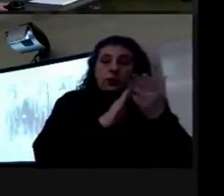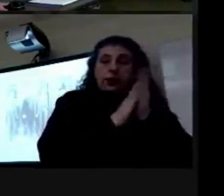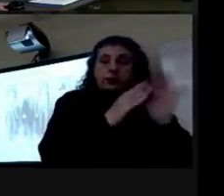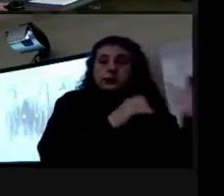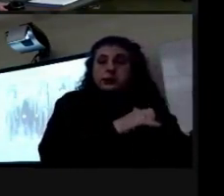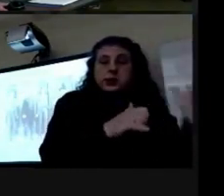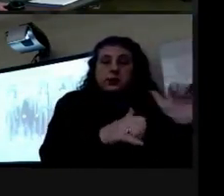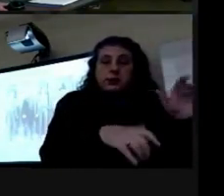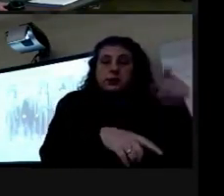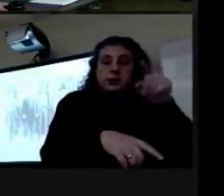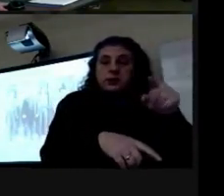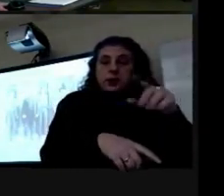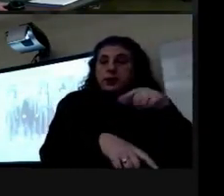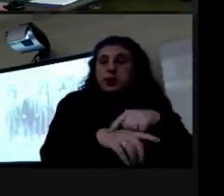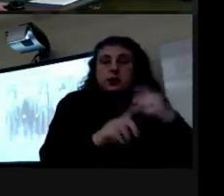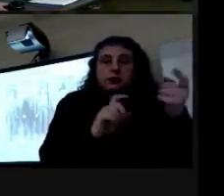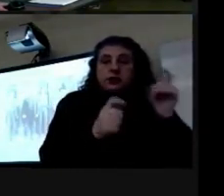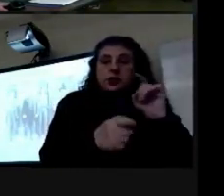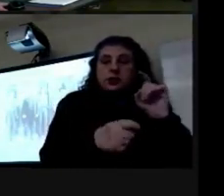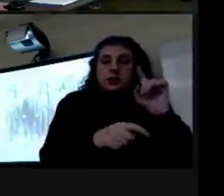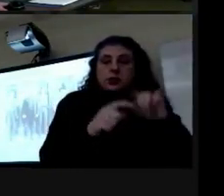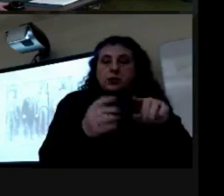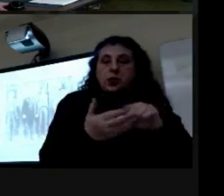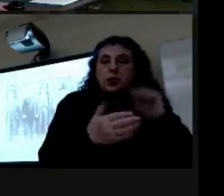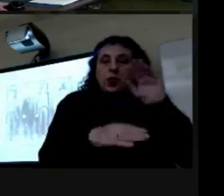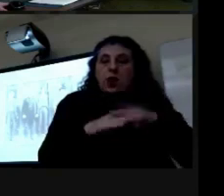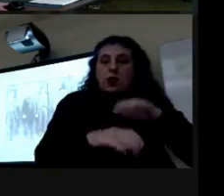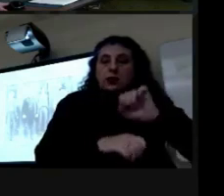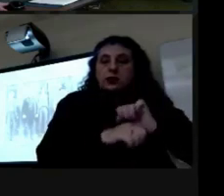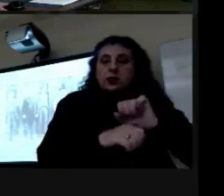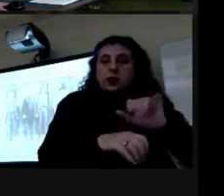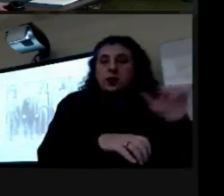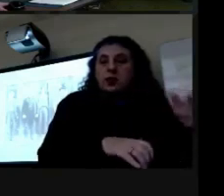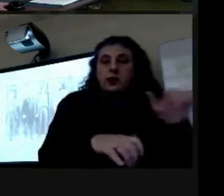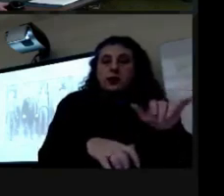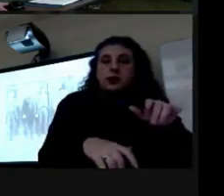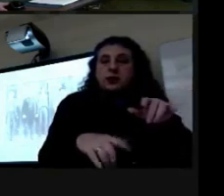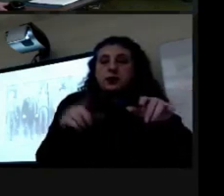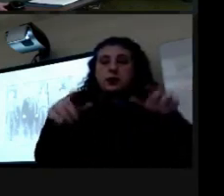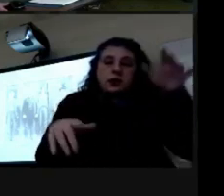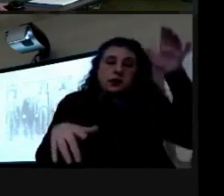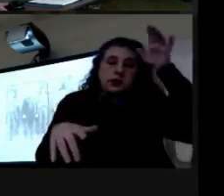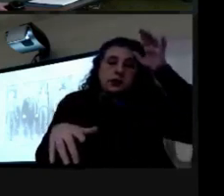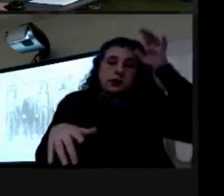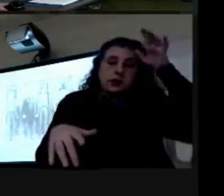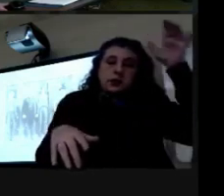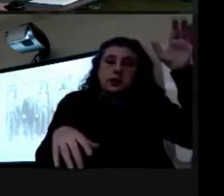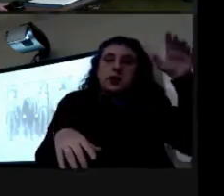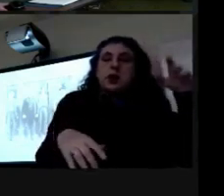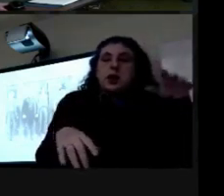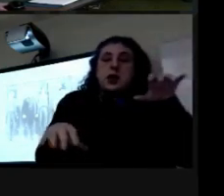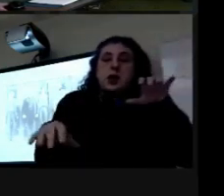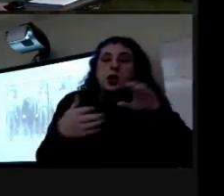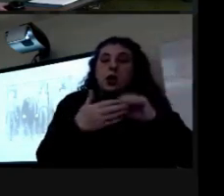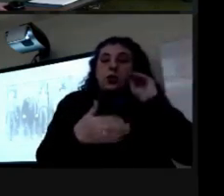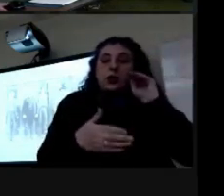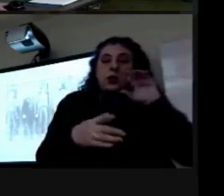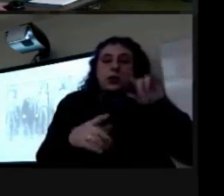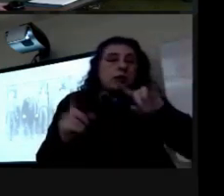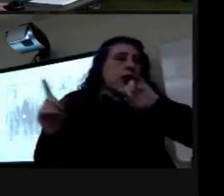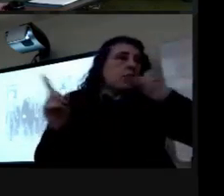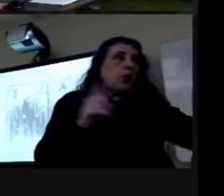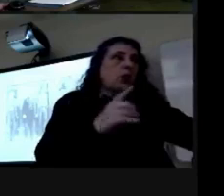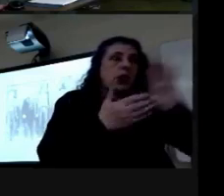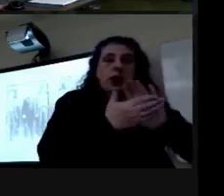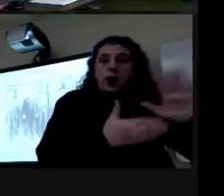but times were changing so he couldn't learn on the job like he could like roland did so he had to